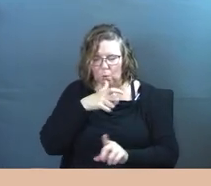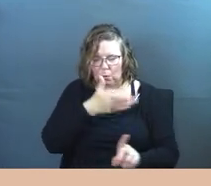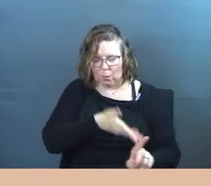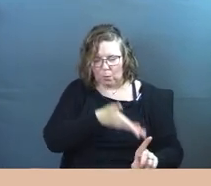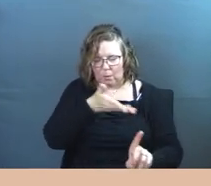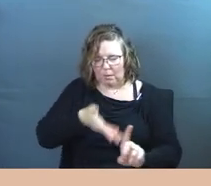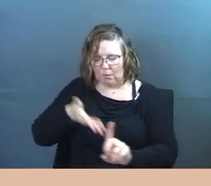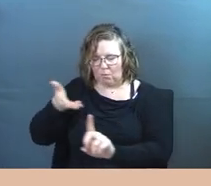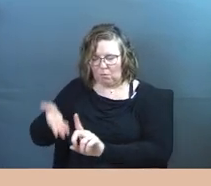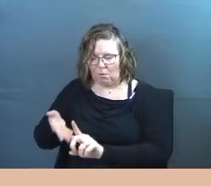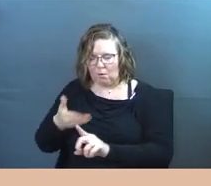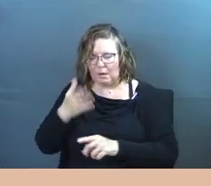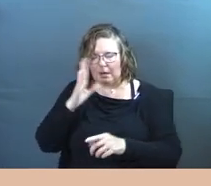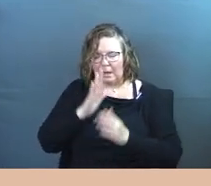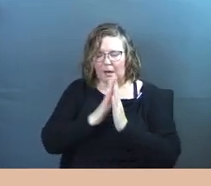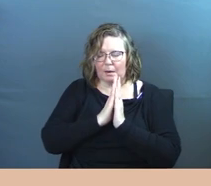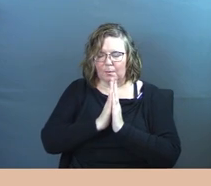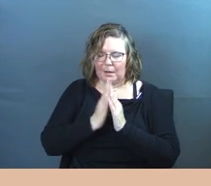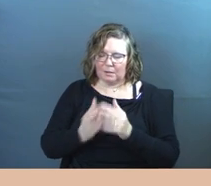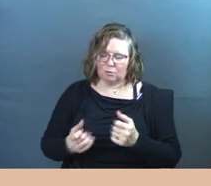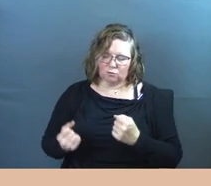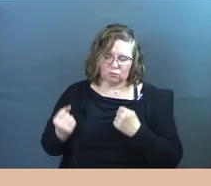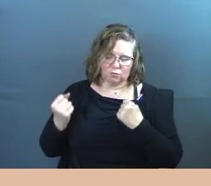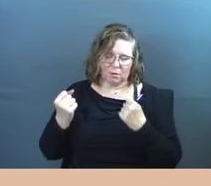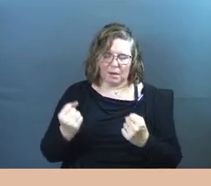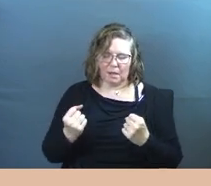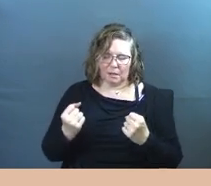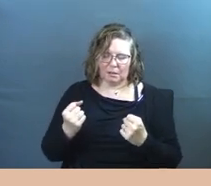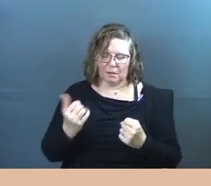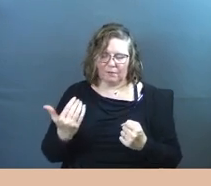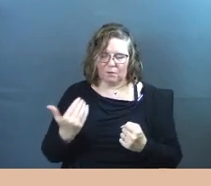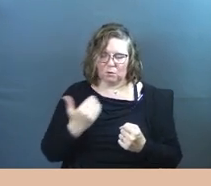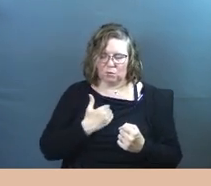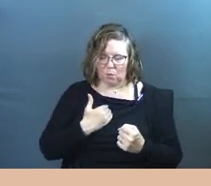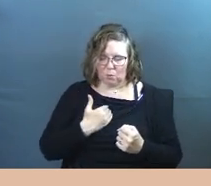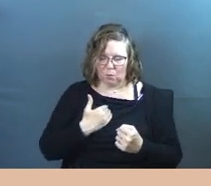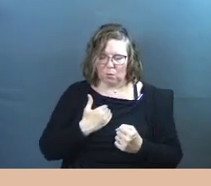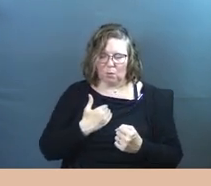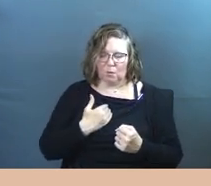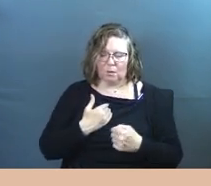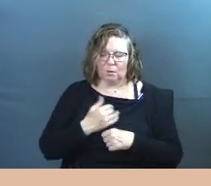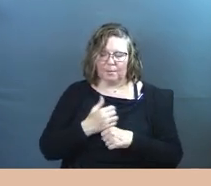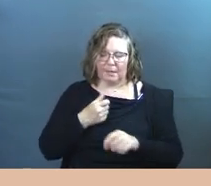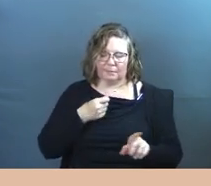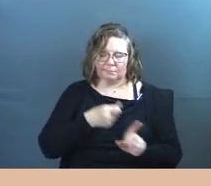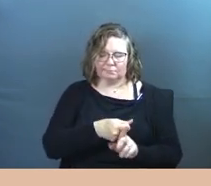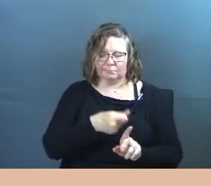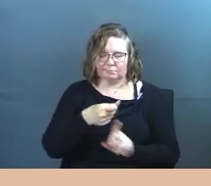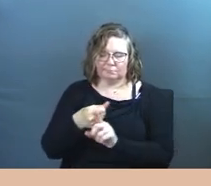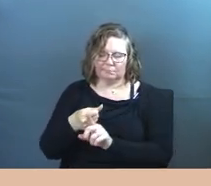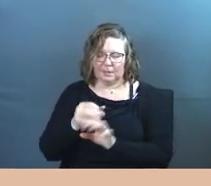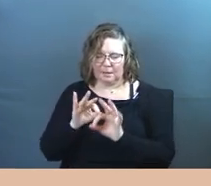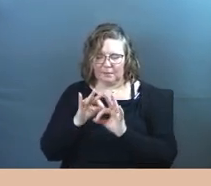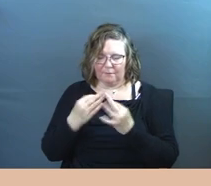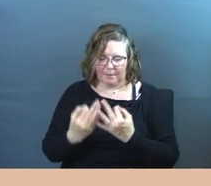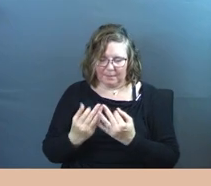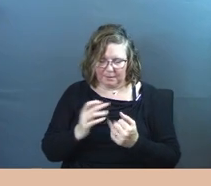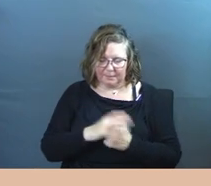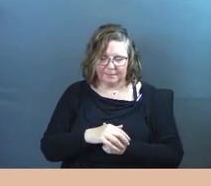who they are. And God, I pray the strength of their souls, God, would make an impact in their family.